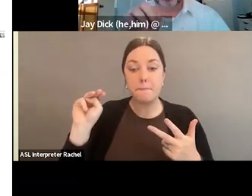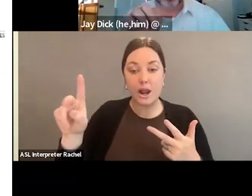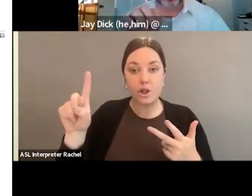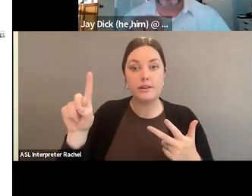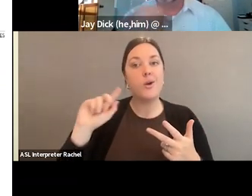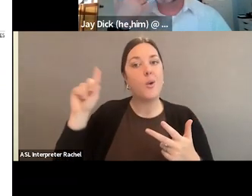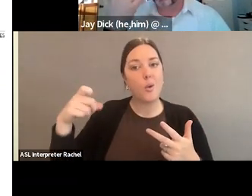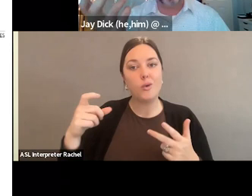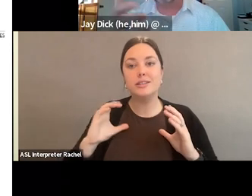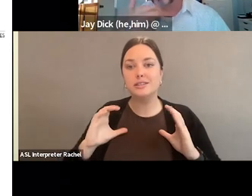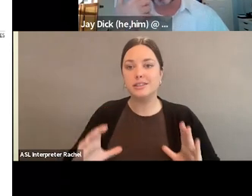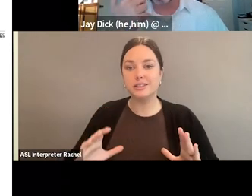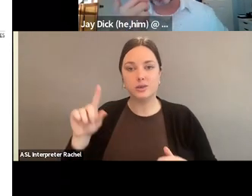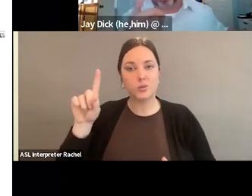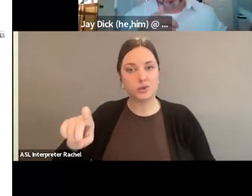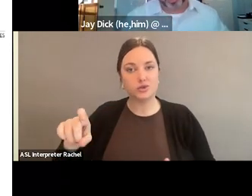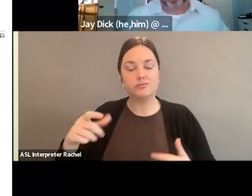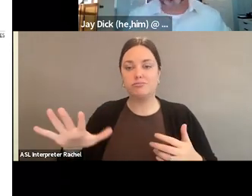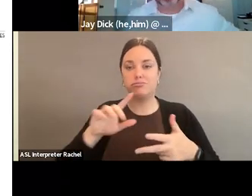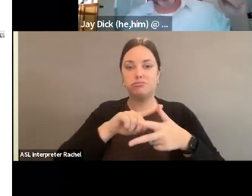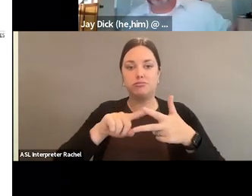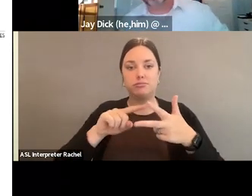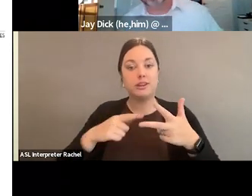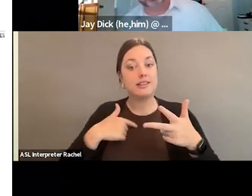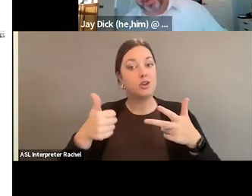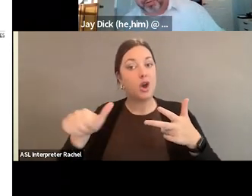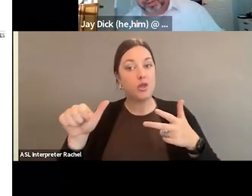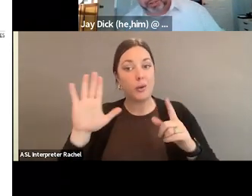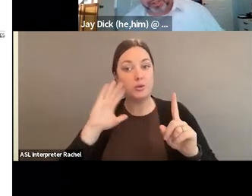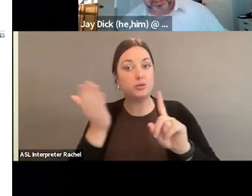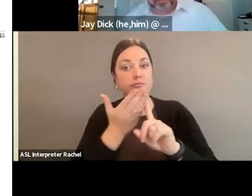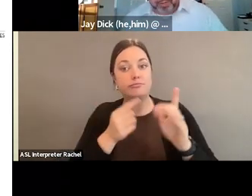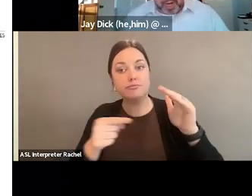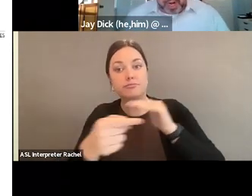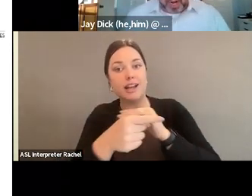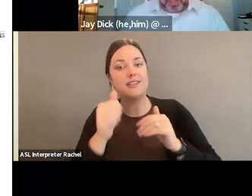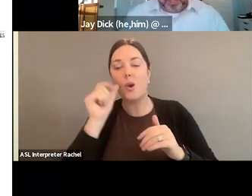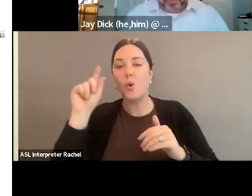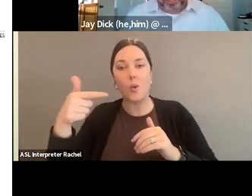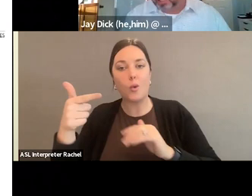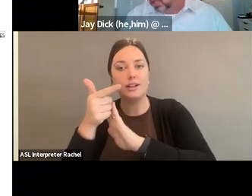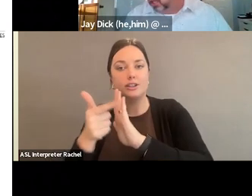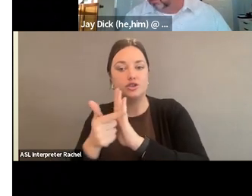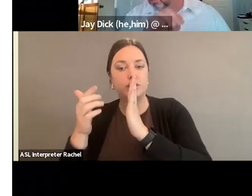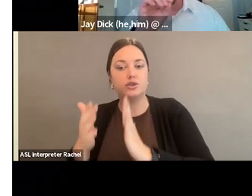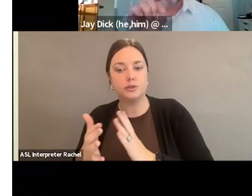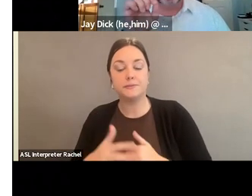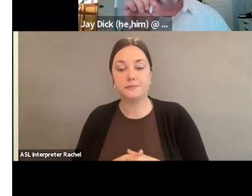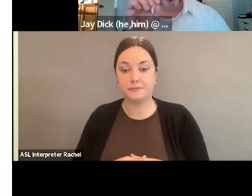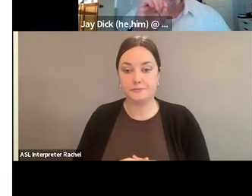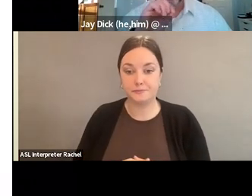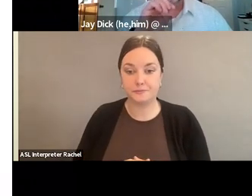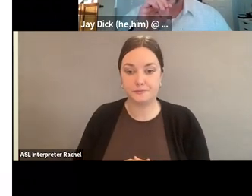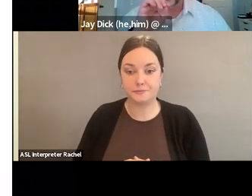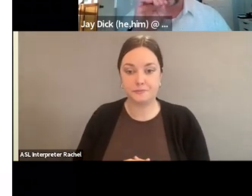only do by citizen initiatives. So, there's another way of going about getting change. It doesn't have to just be through the legislature. Next slide, please. Some of the more